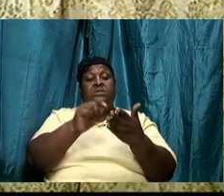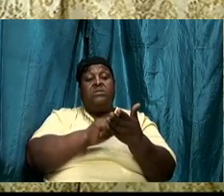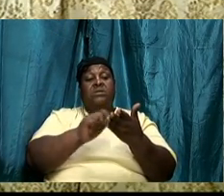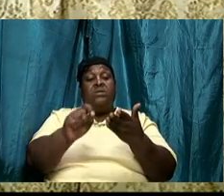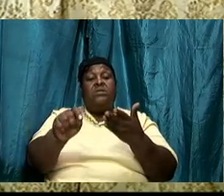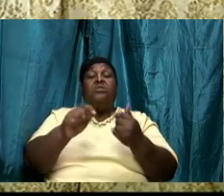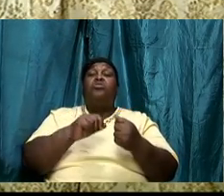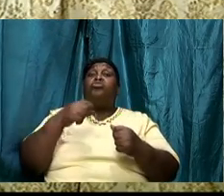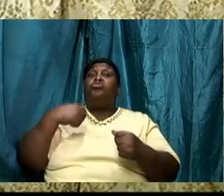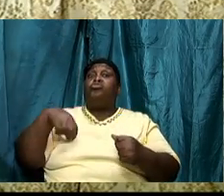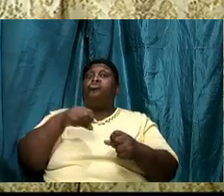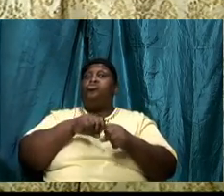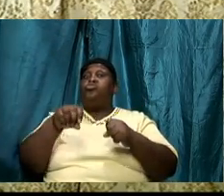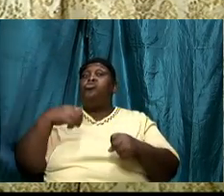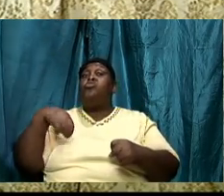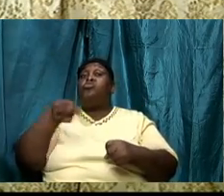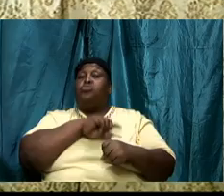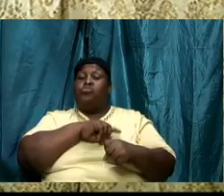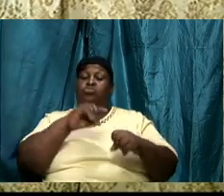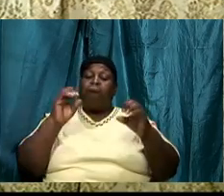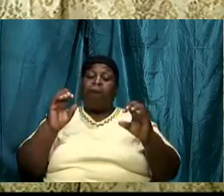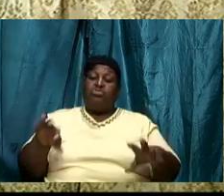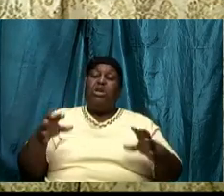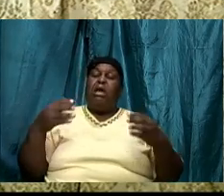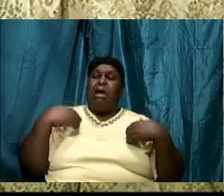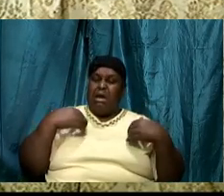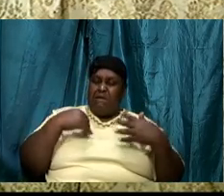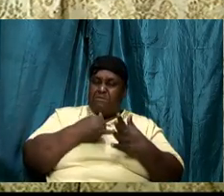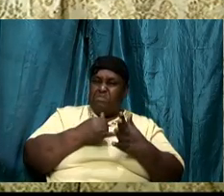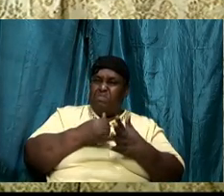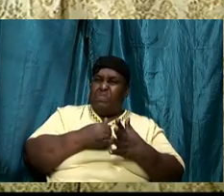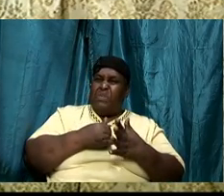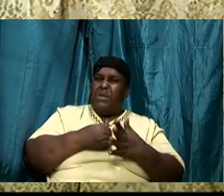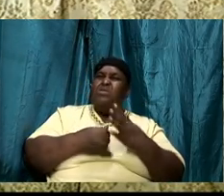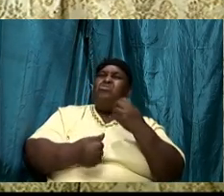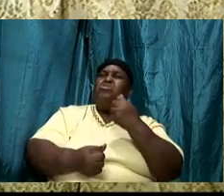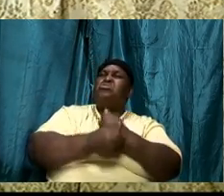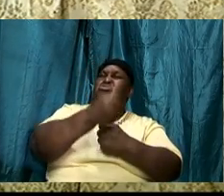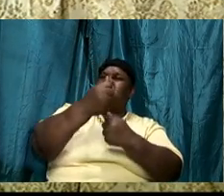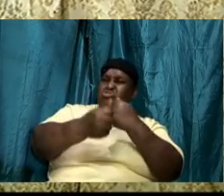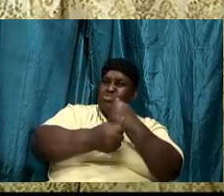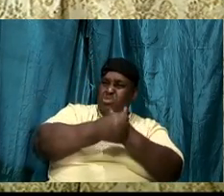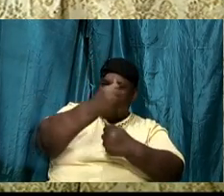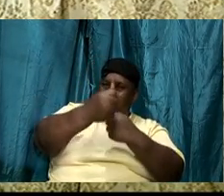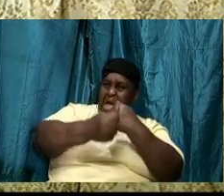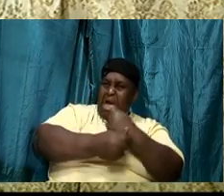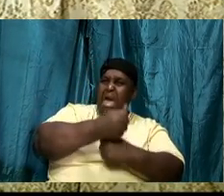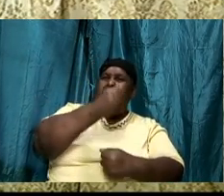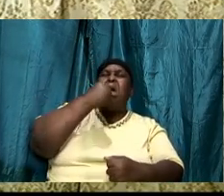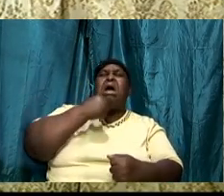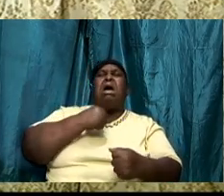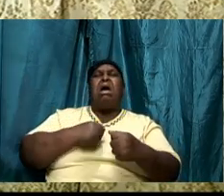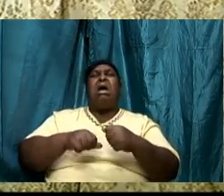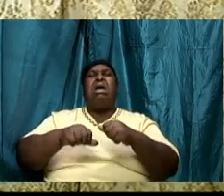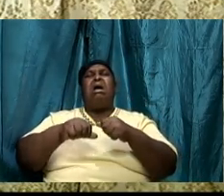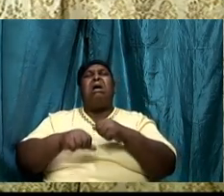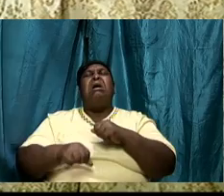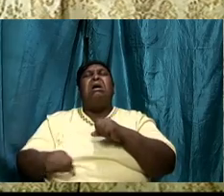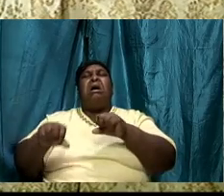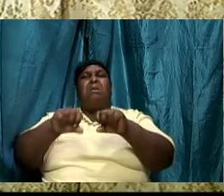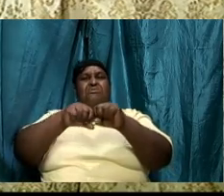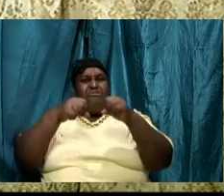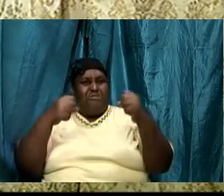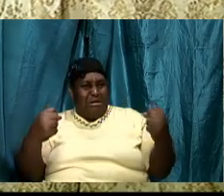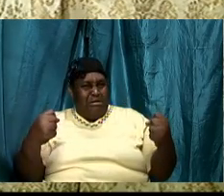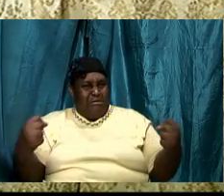to the pulling down, to the tearing down, to the mashing up of the